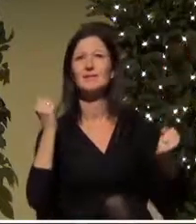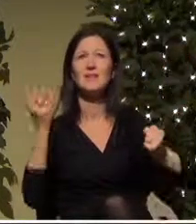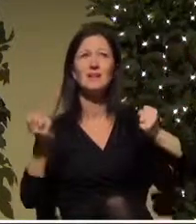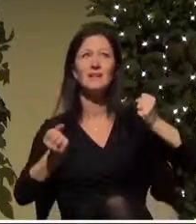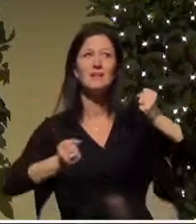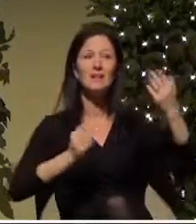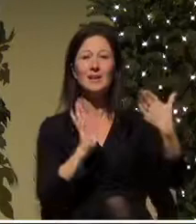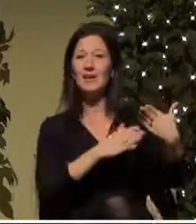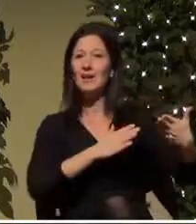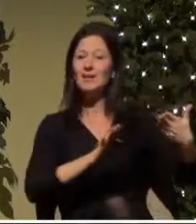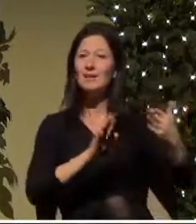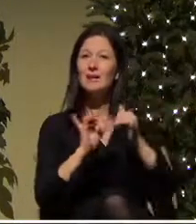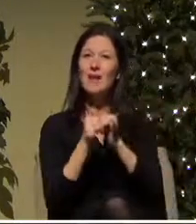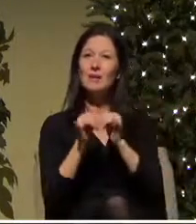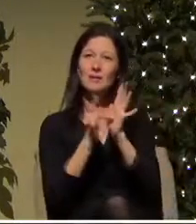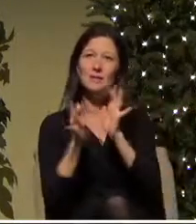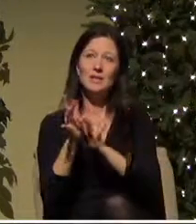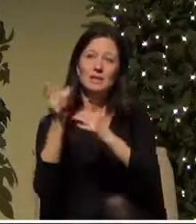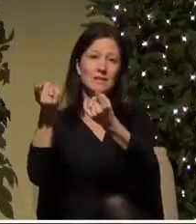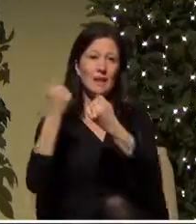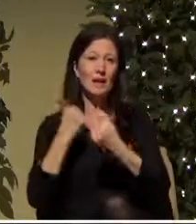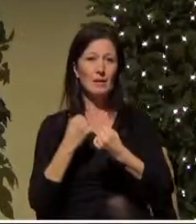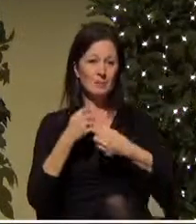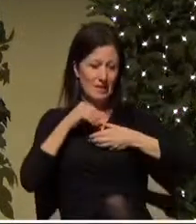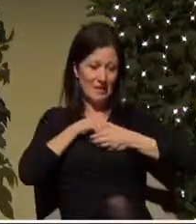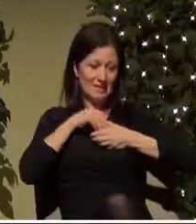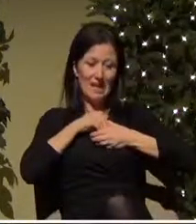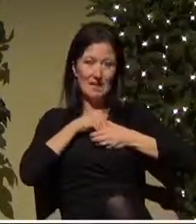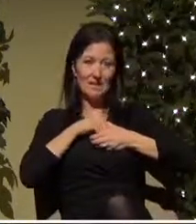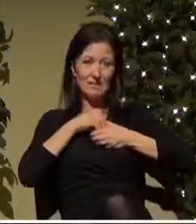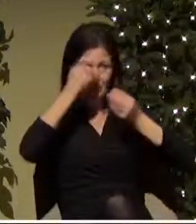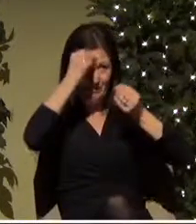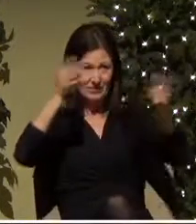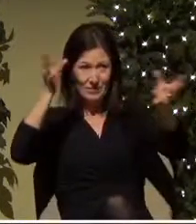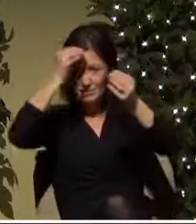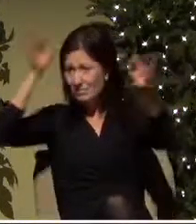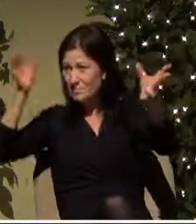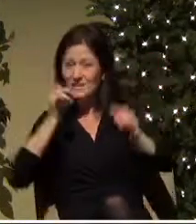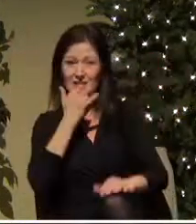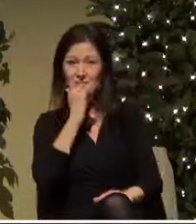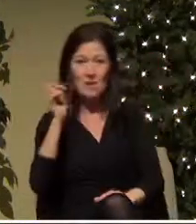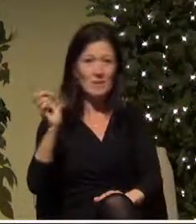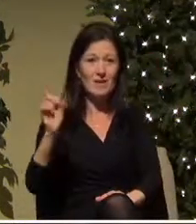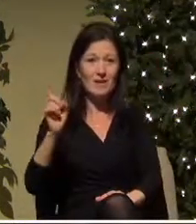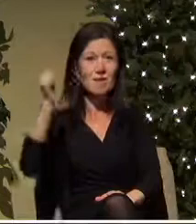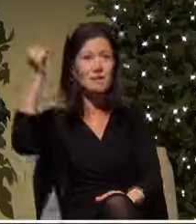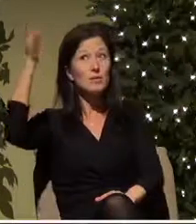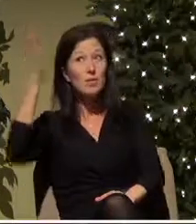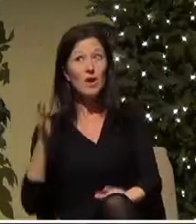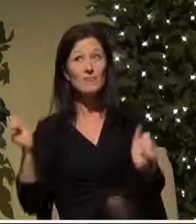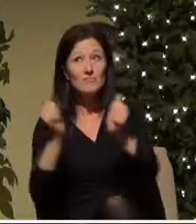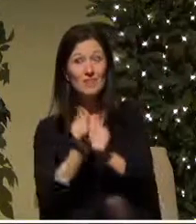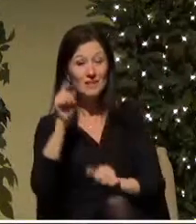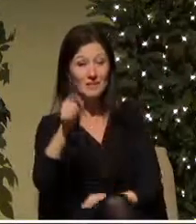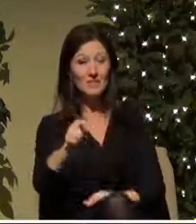is that Jesus comes into our lives letting people know wherever they are that God is there for them